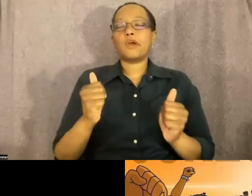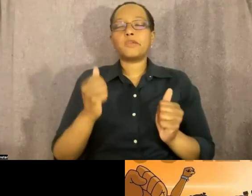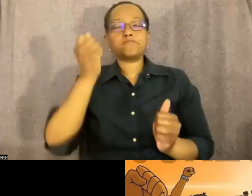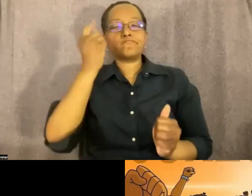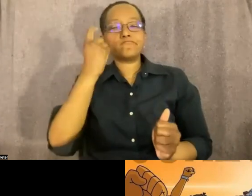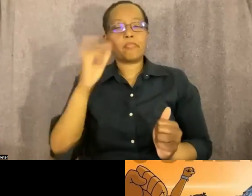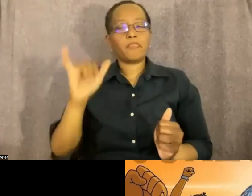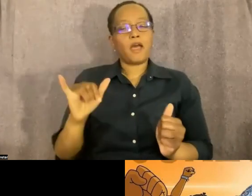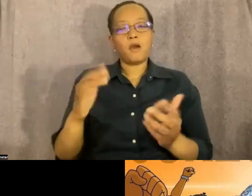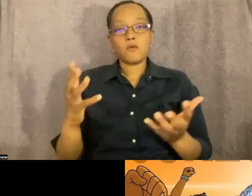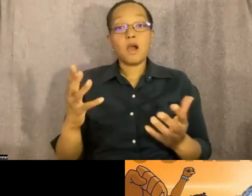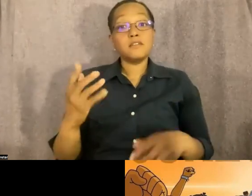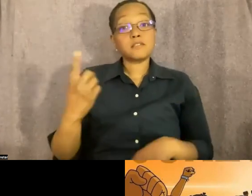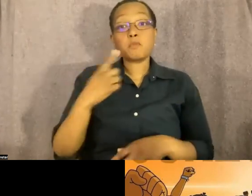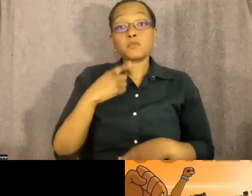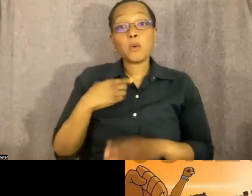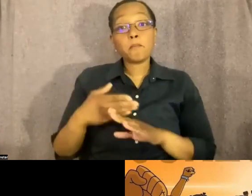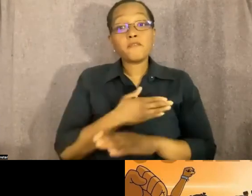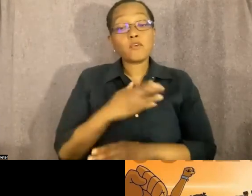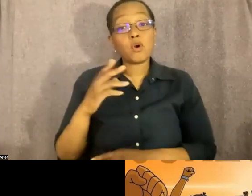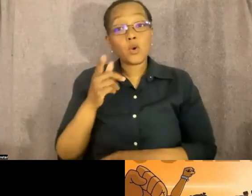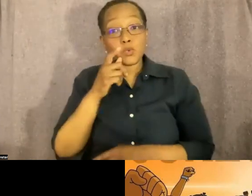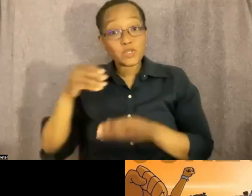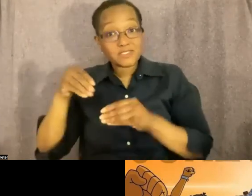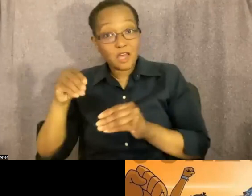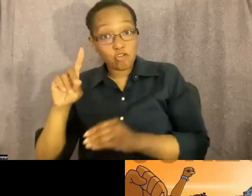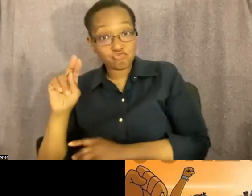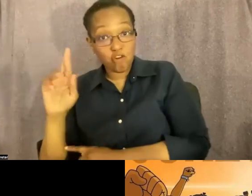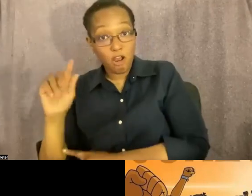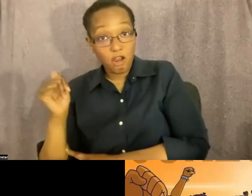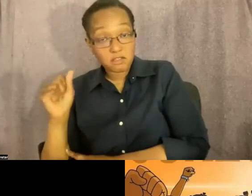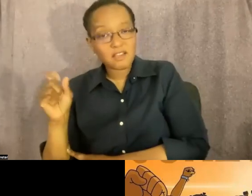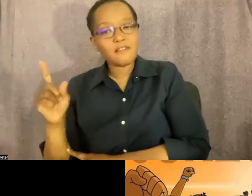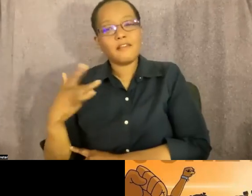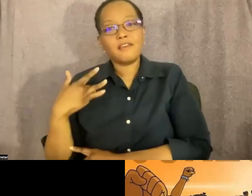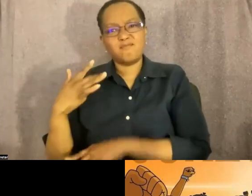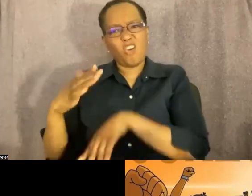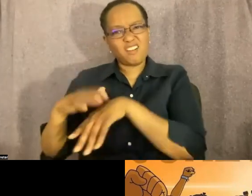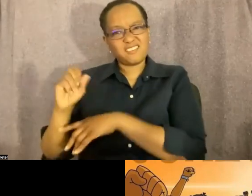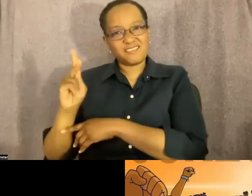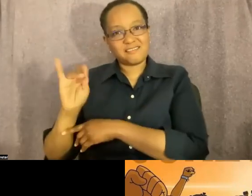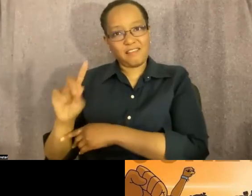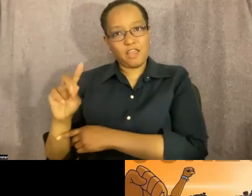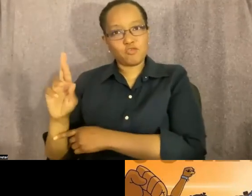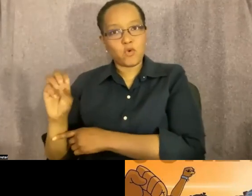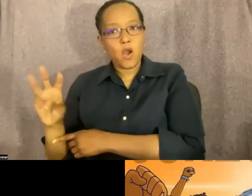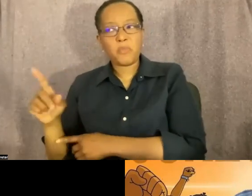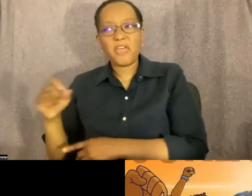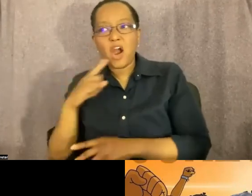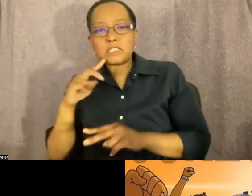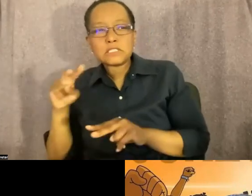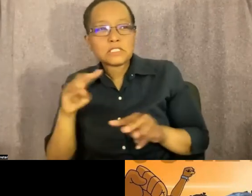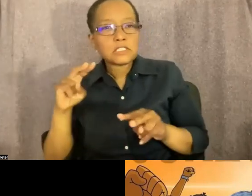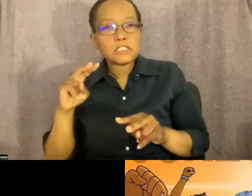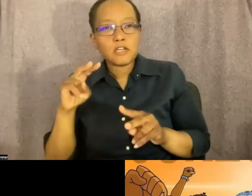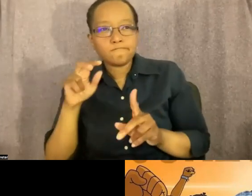the drug dealers in Skid Row are preying on our vulnerable people. And